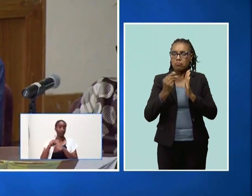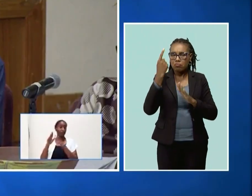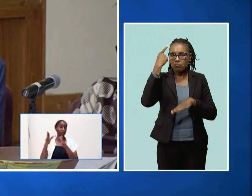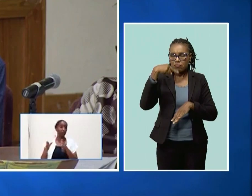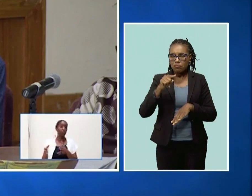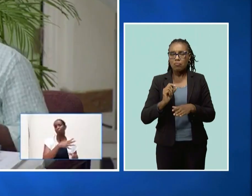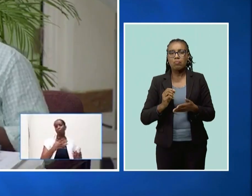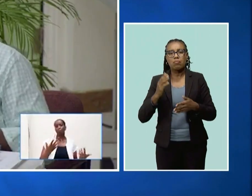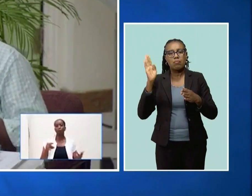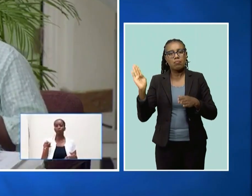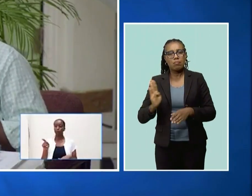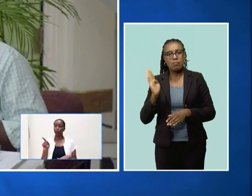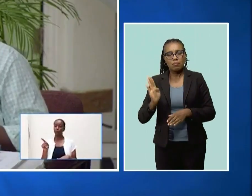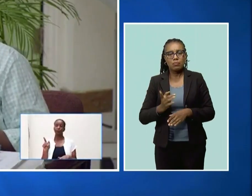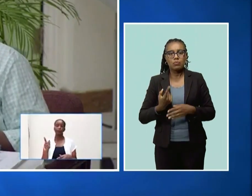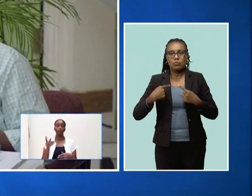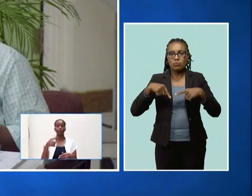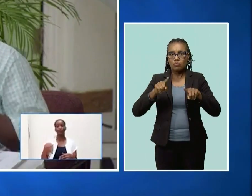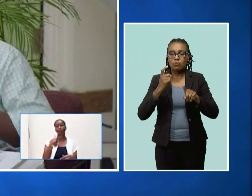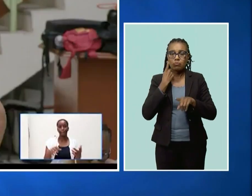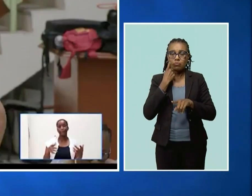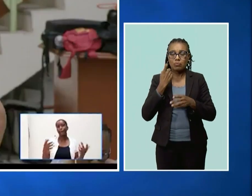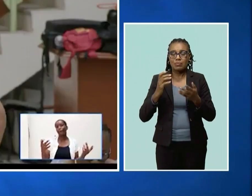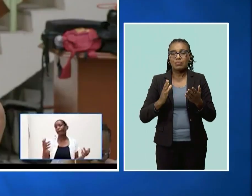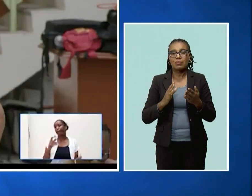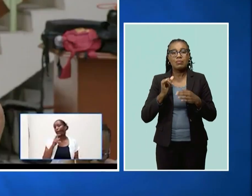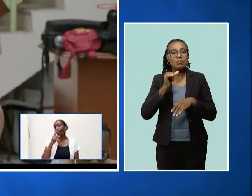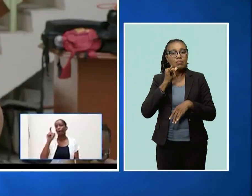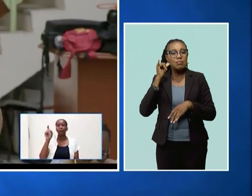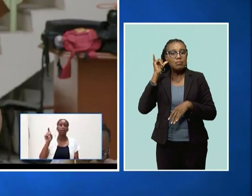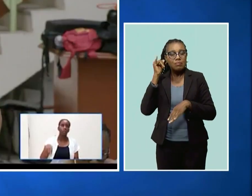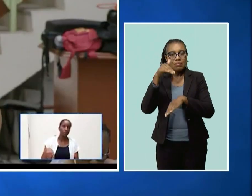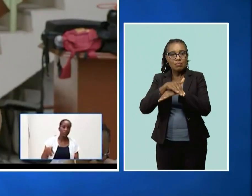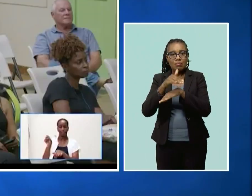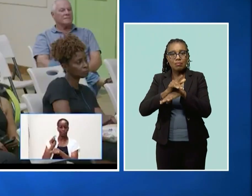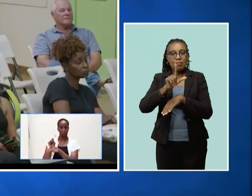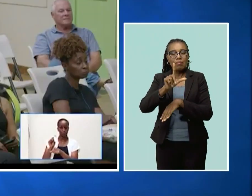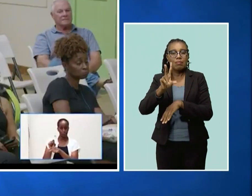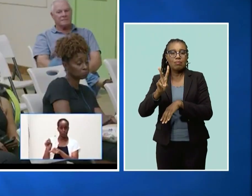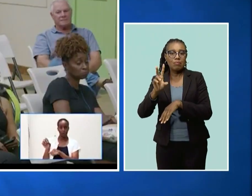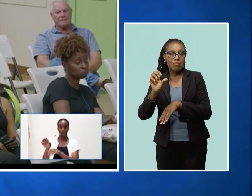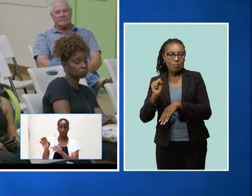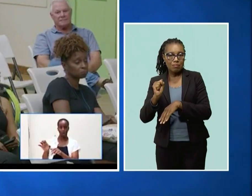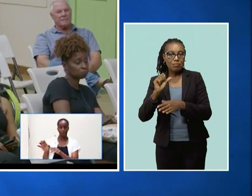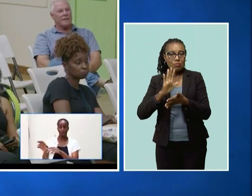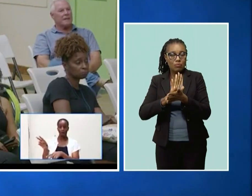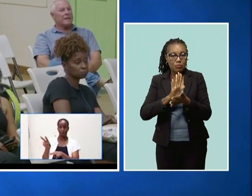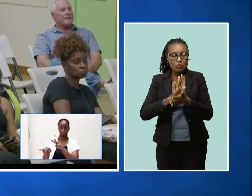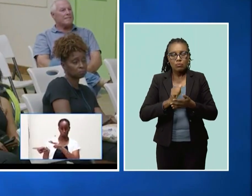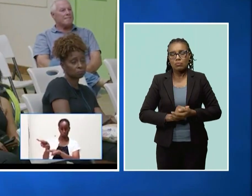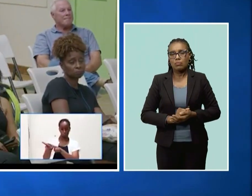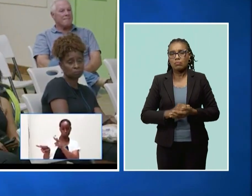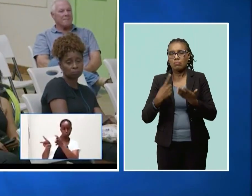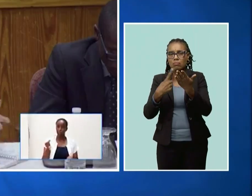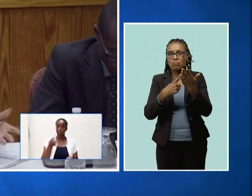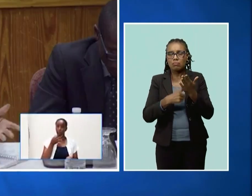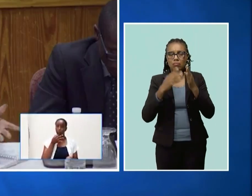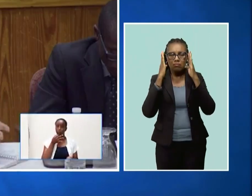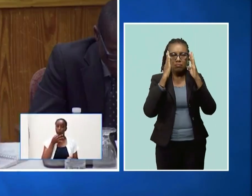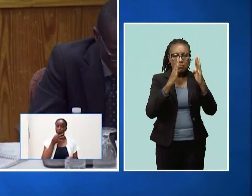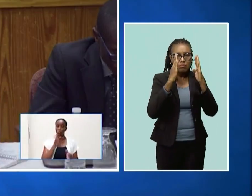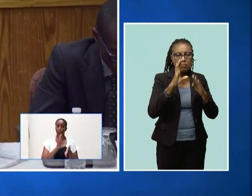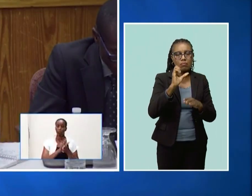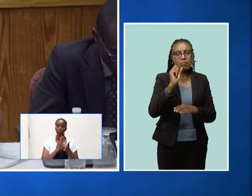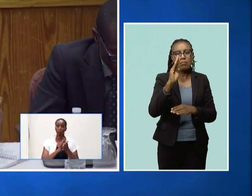latest meeting of the Parliamentary Reform Commission held last night at the Lestevon School. The discussion focused on the Cabinet of